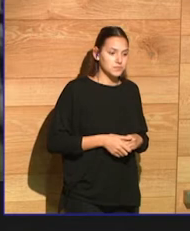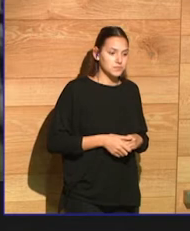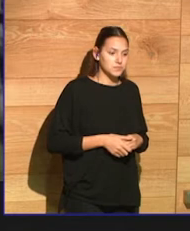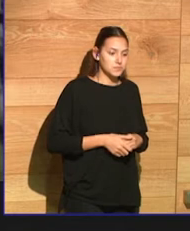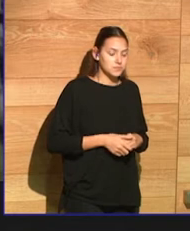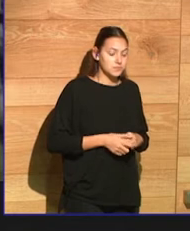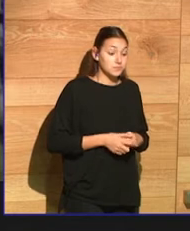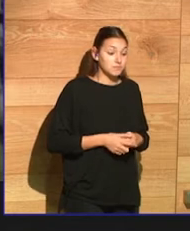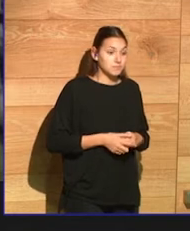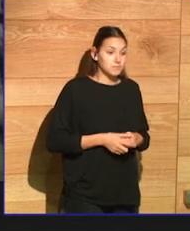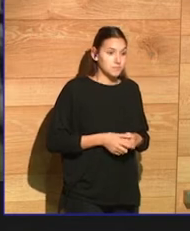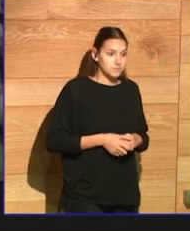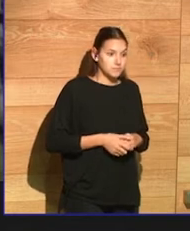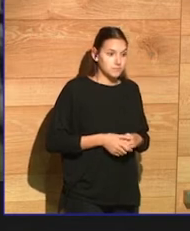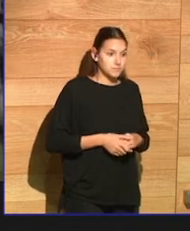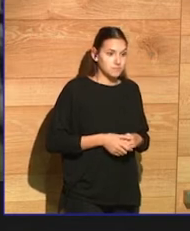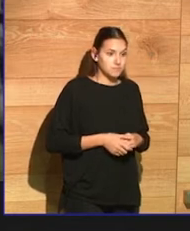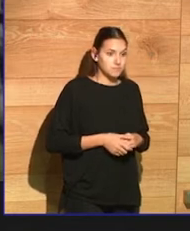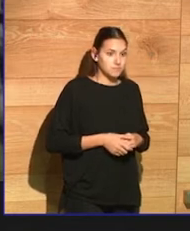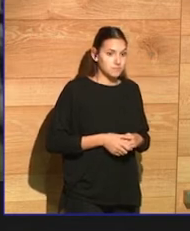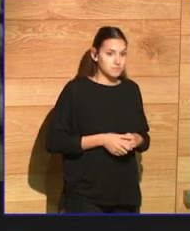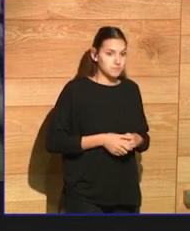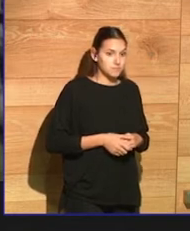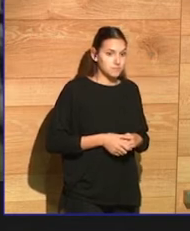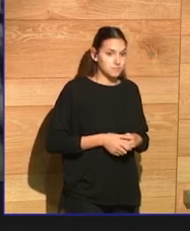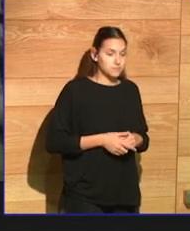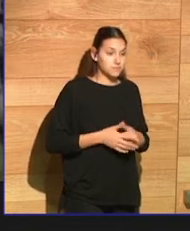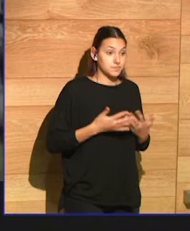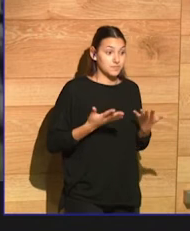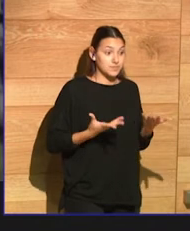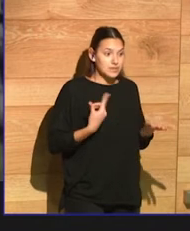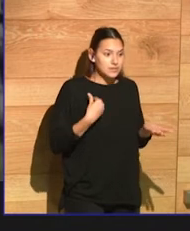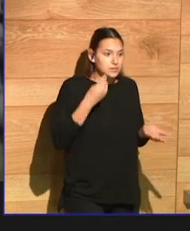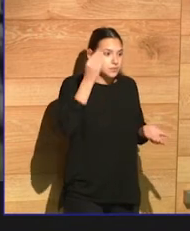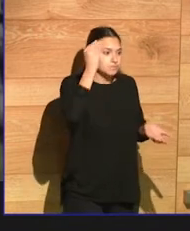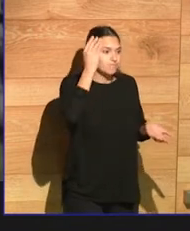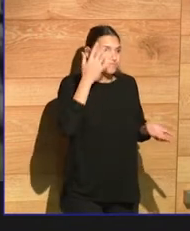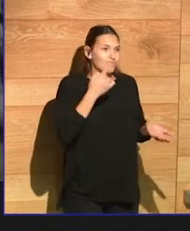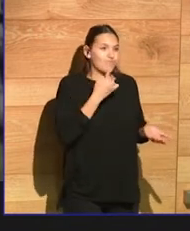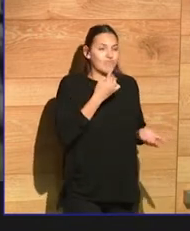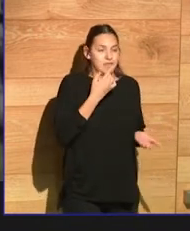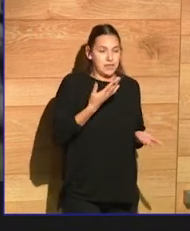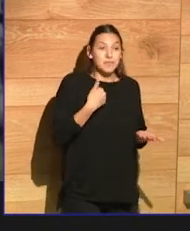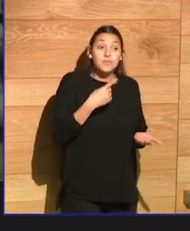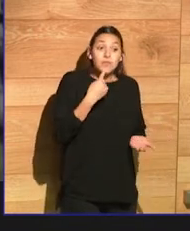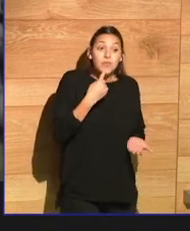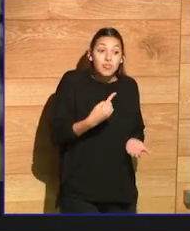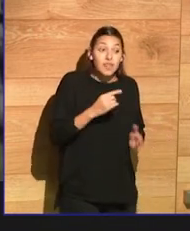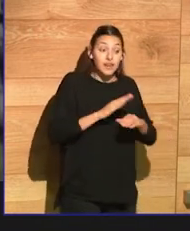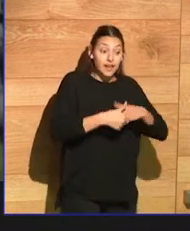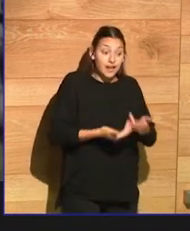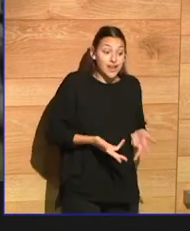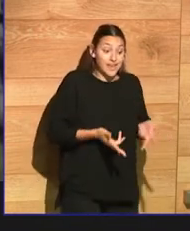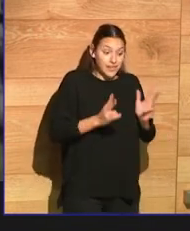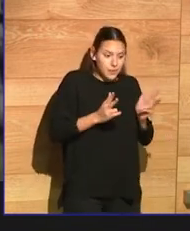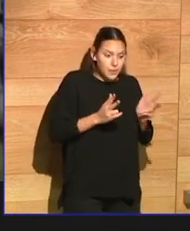It would be completely speculation, but I have to wonder if democracy doesn't scale very well, if democracy works